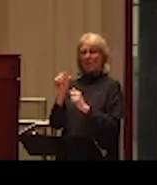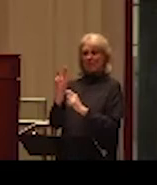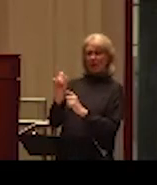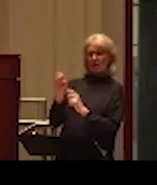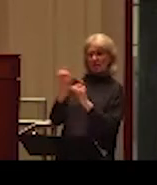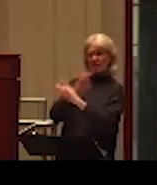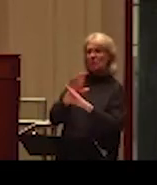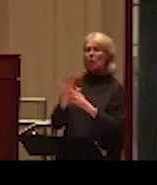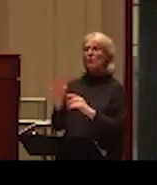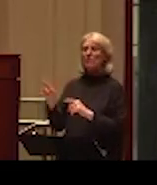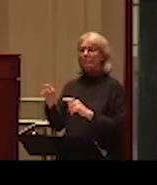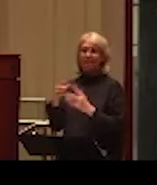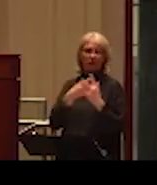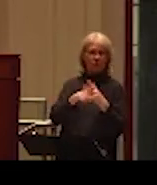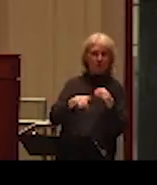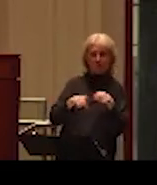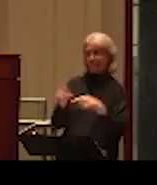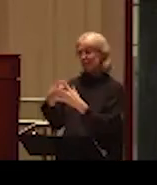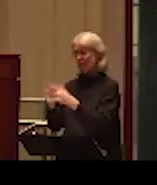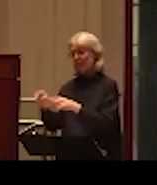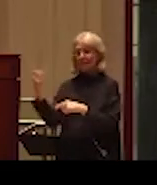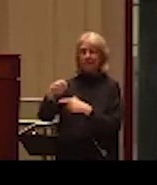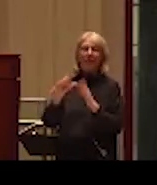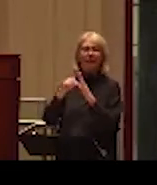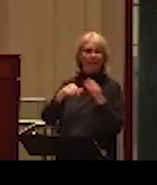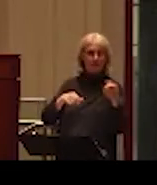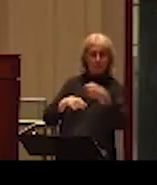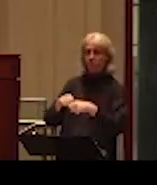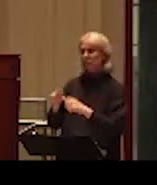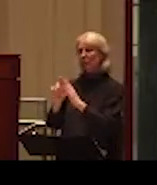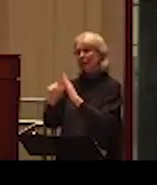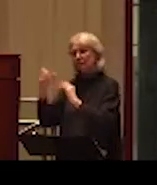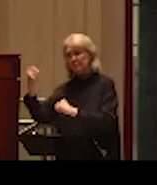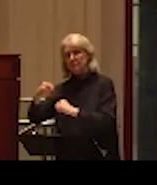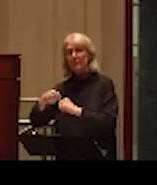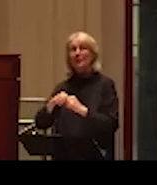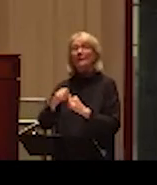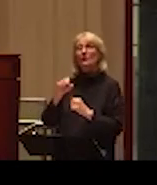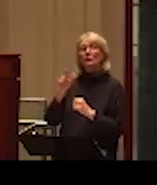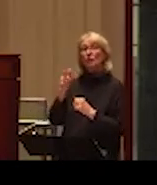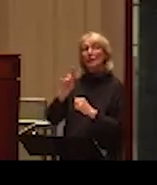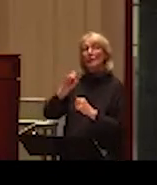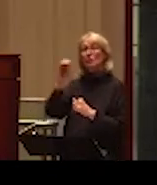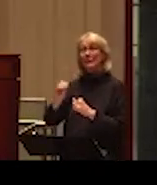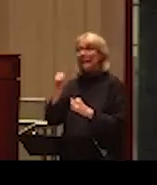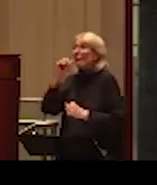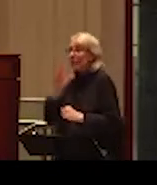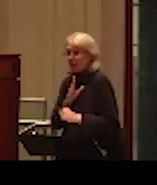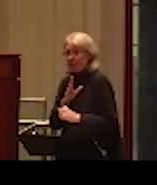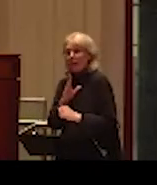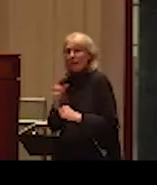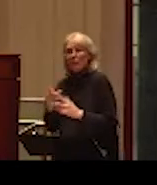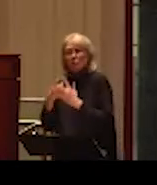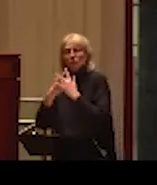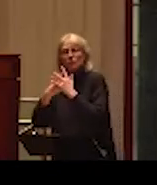second prevalent type is female perpetrators only in around 28% of couples. Again, these are the results of the meta